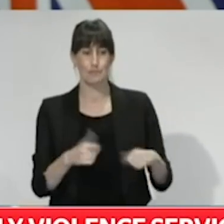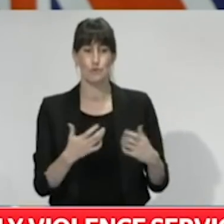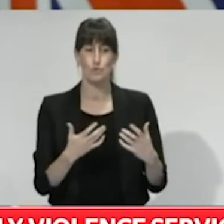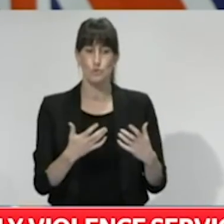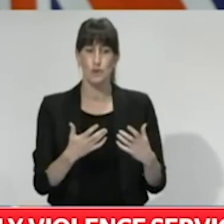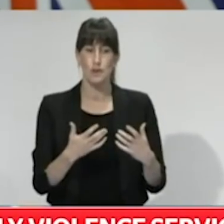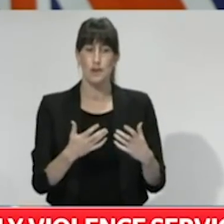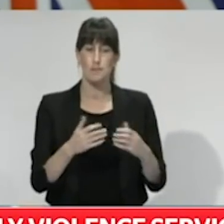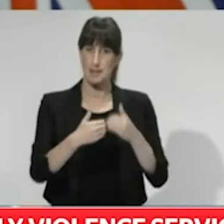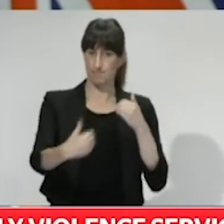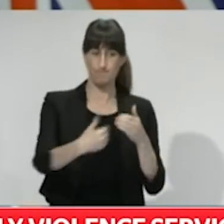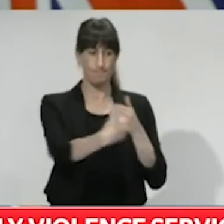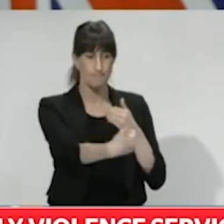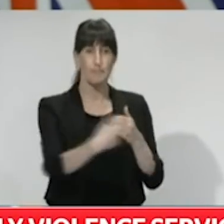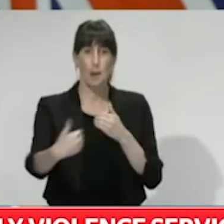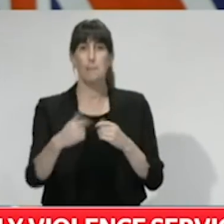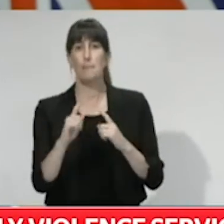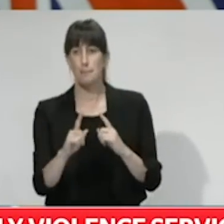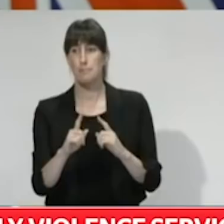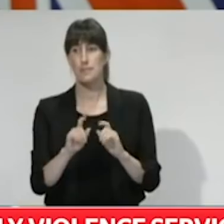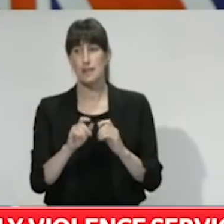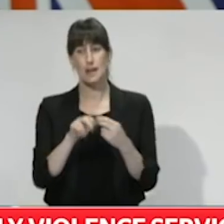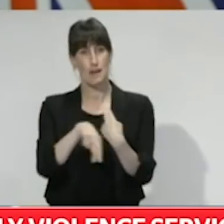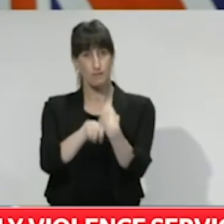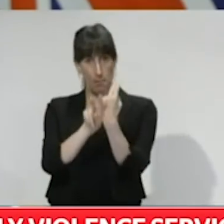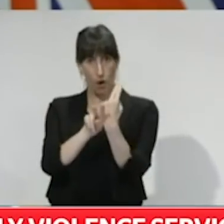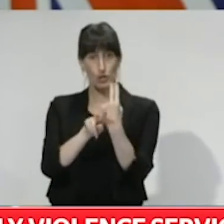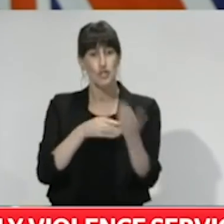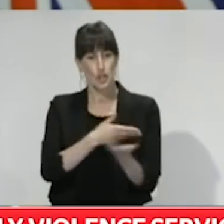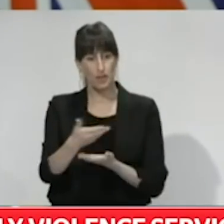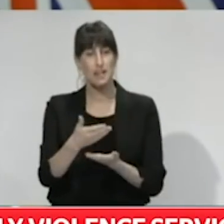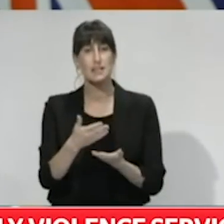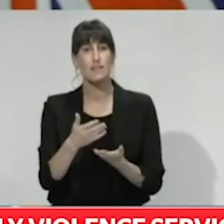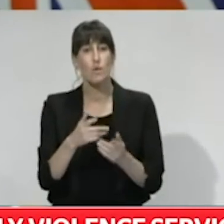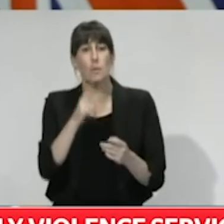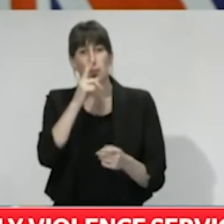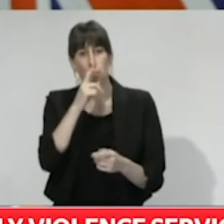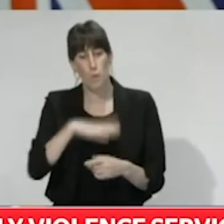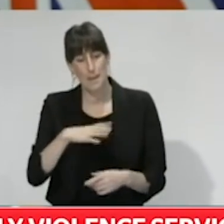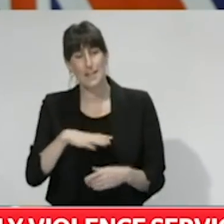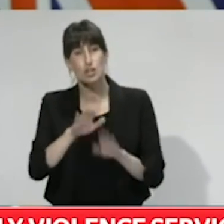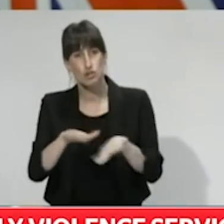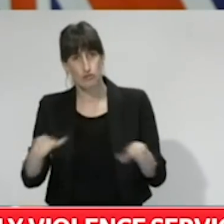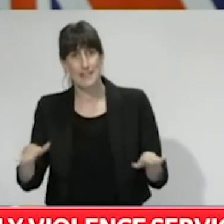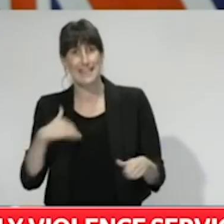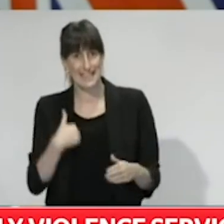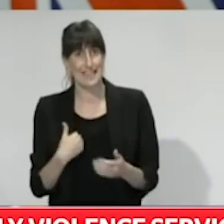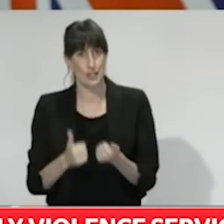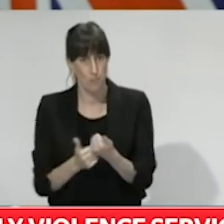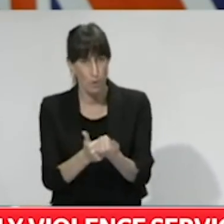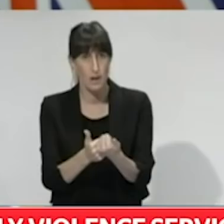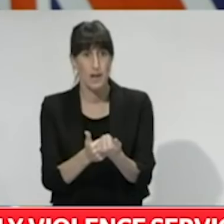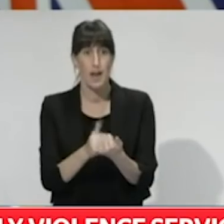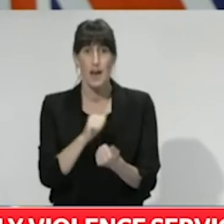women and their children was maintained. And without that additional funding support that was provided, we would have struggled to meet those challenges.